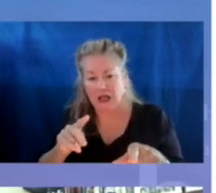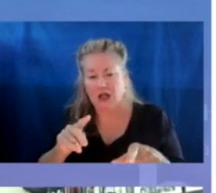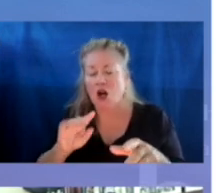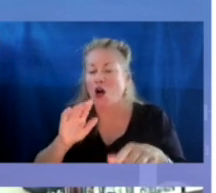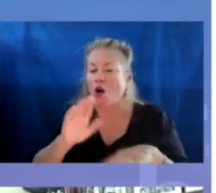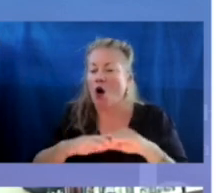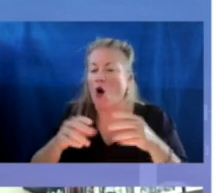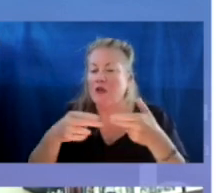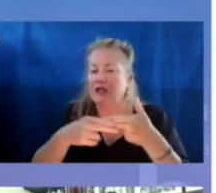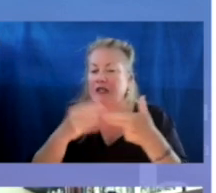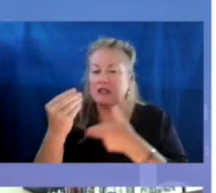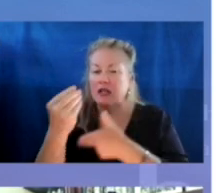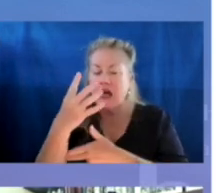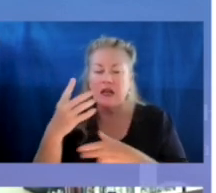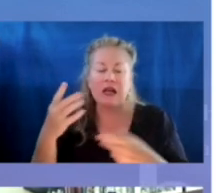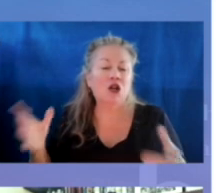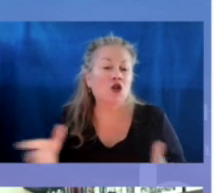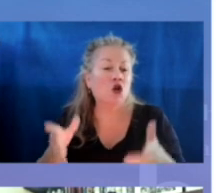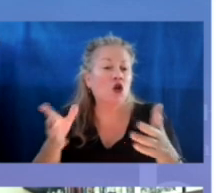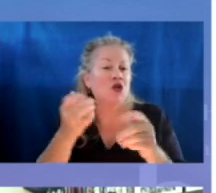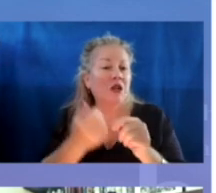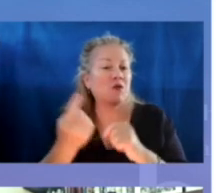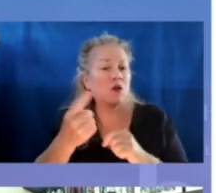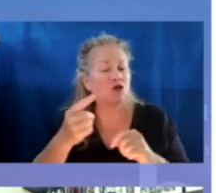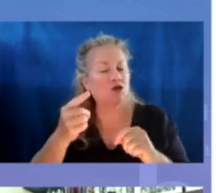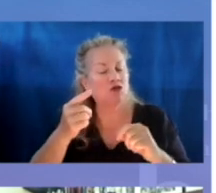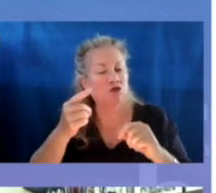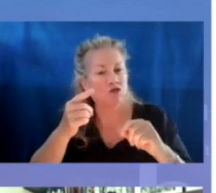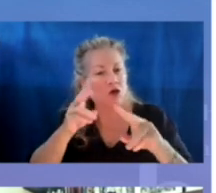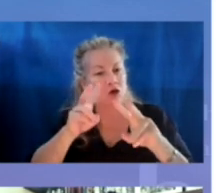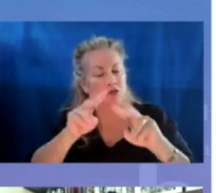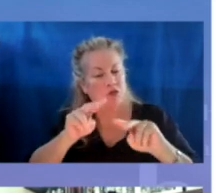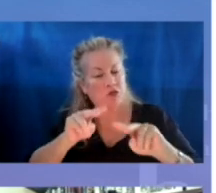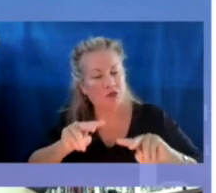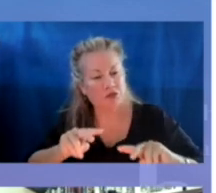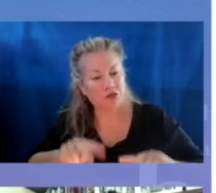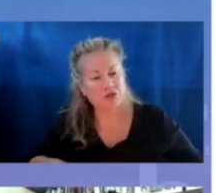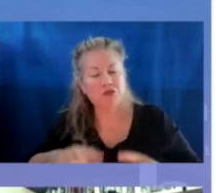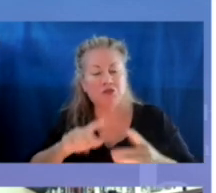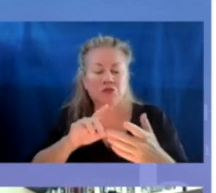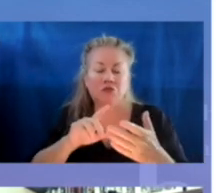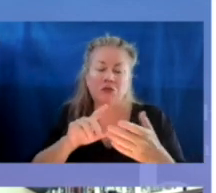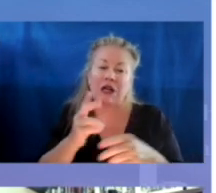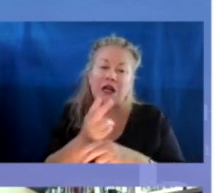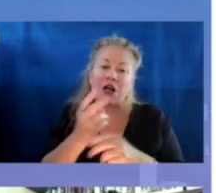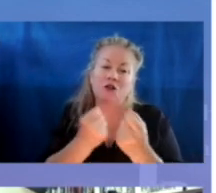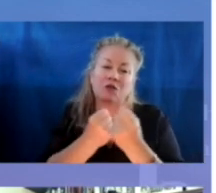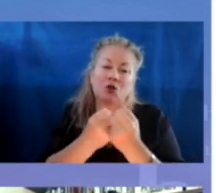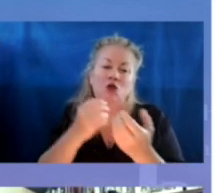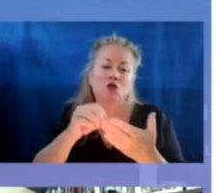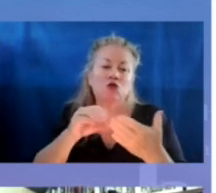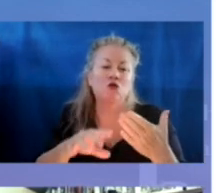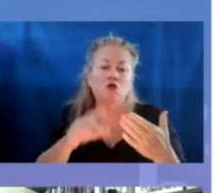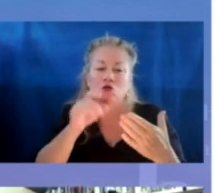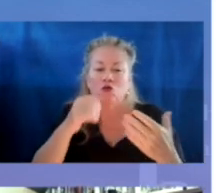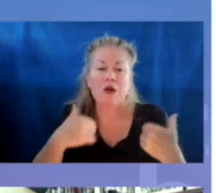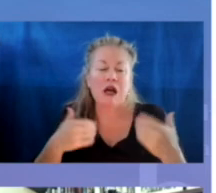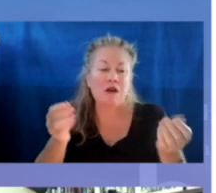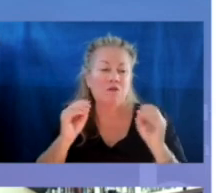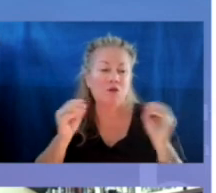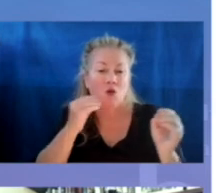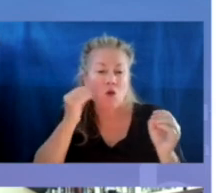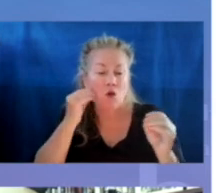the slide. And would encourage everyone to check those out and get some inspiration for how to support our students who are experiencing homelessness.